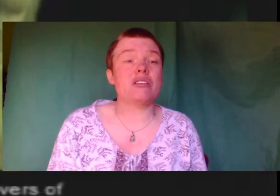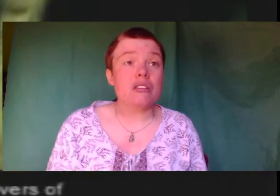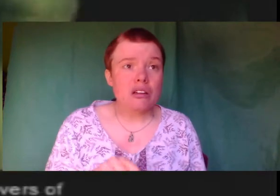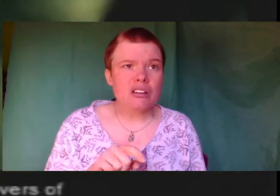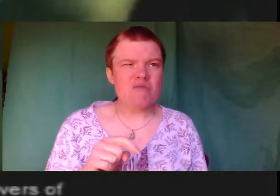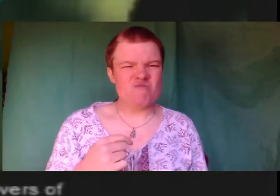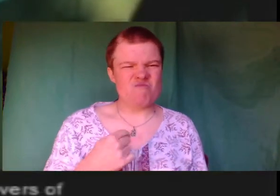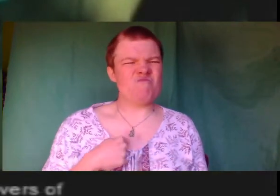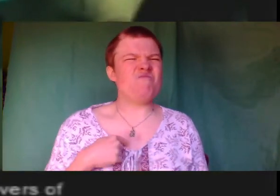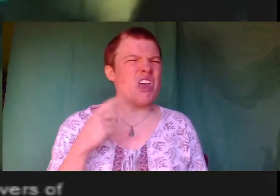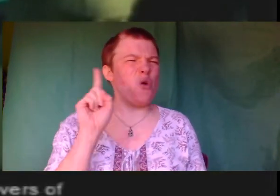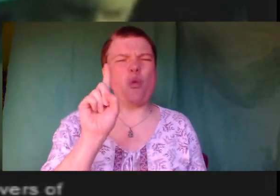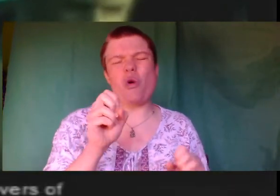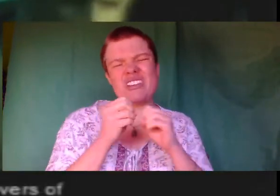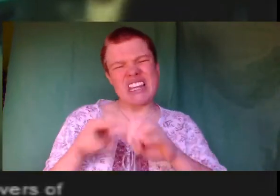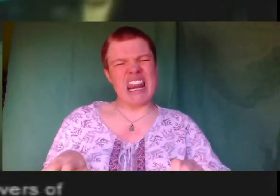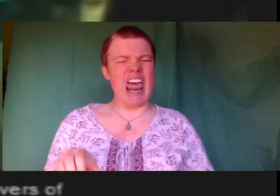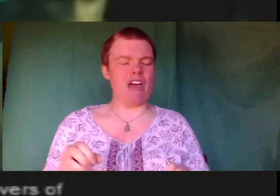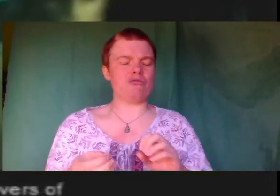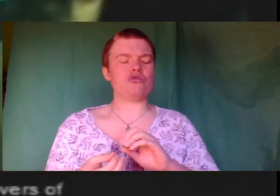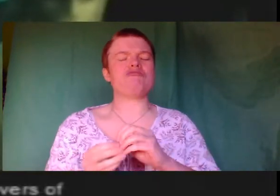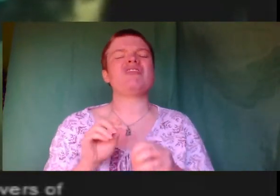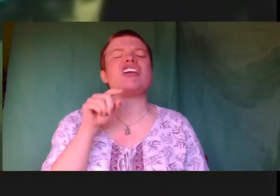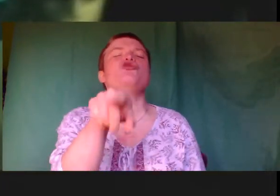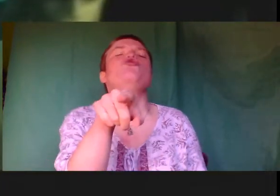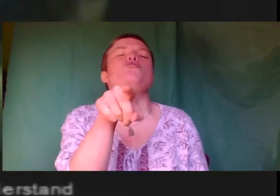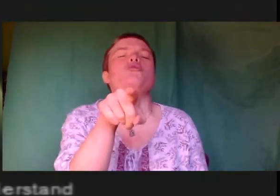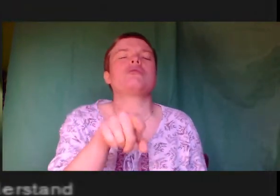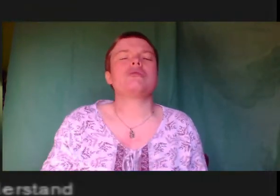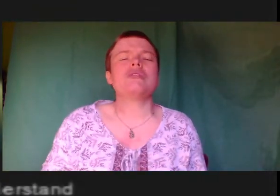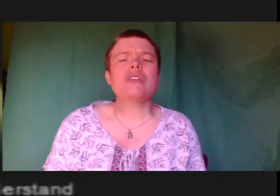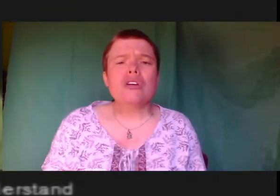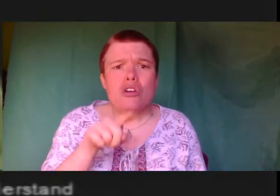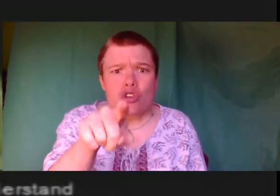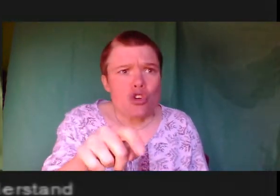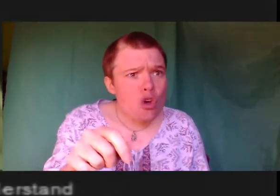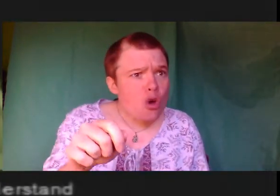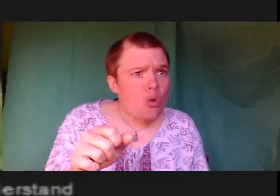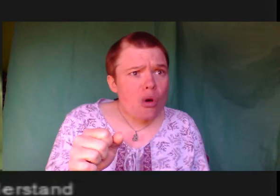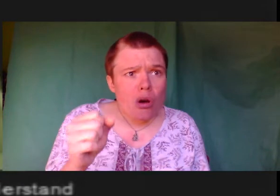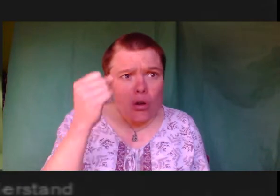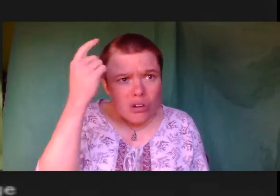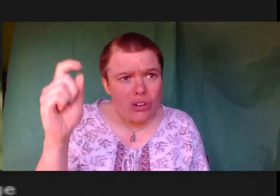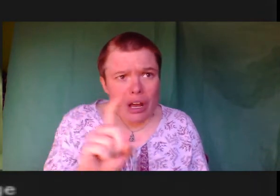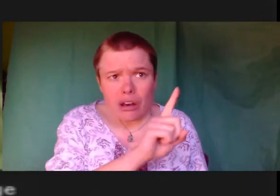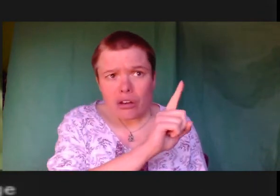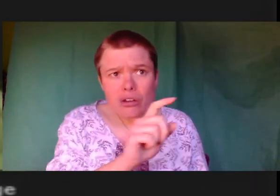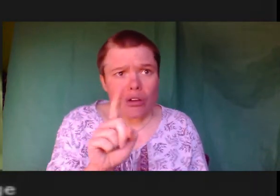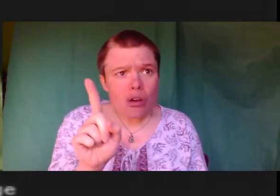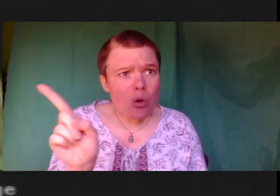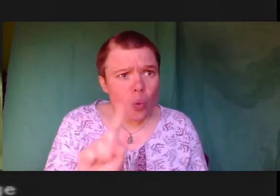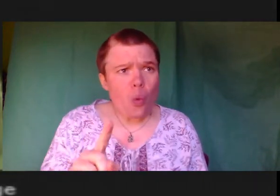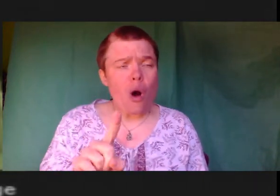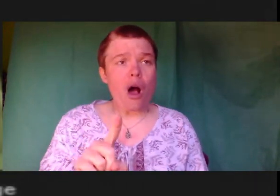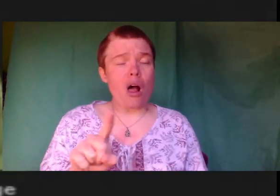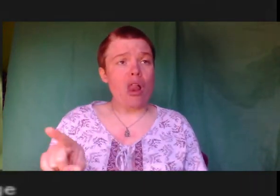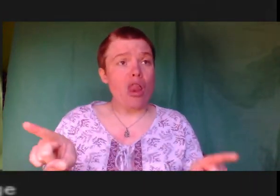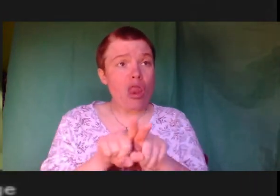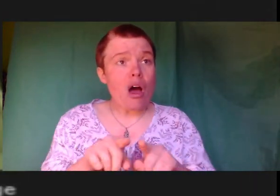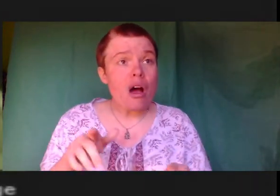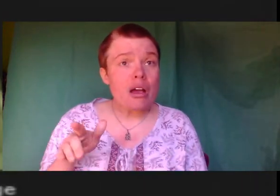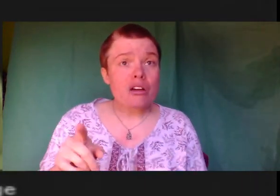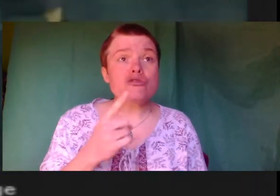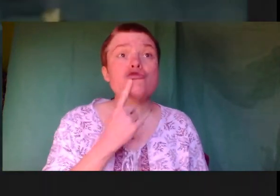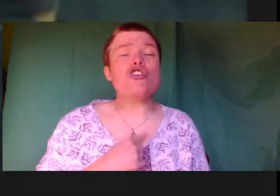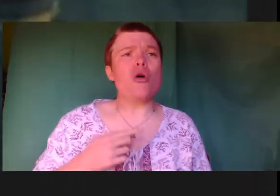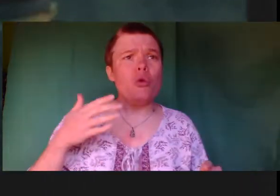I'm just the leftovers of what they used to make you. Can you understand what it's like to know that you're garbage since the day you